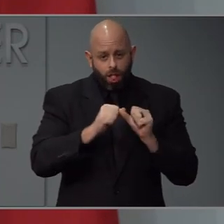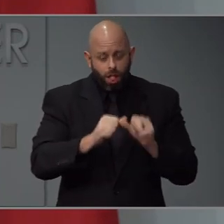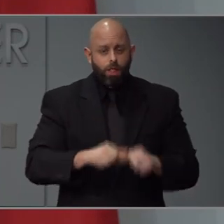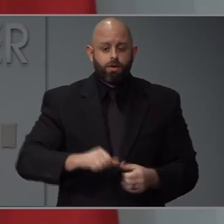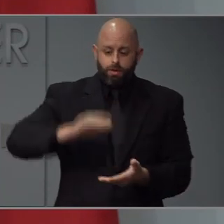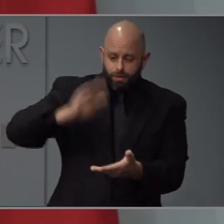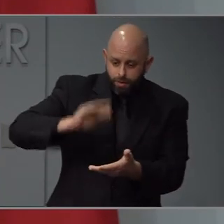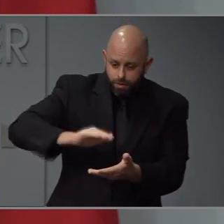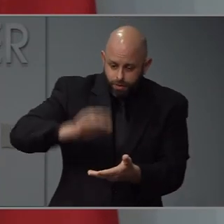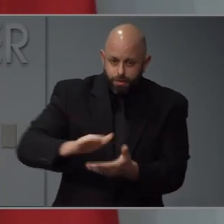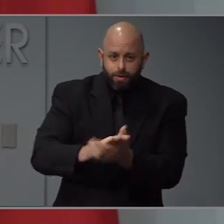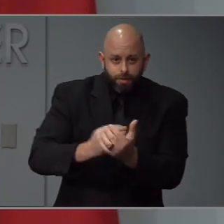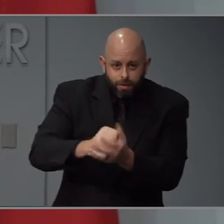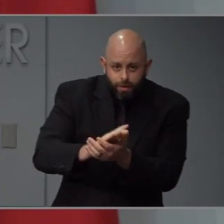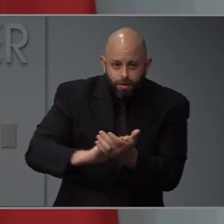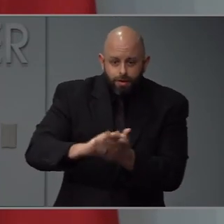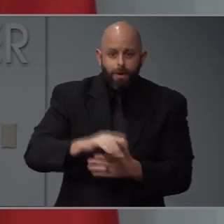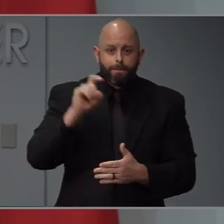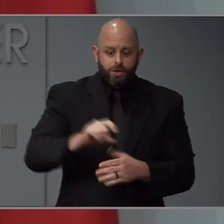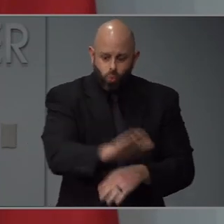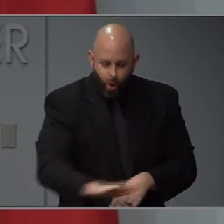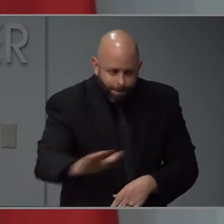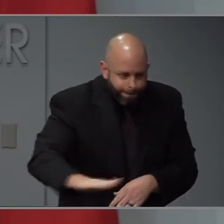that's going to be with us for quite some time.